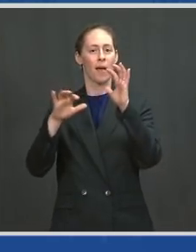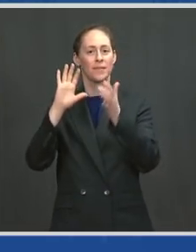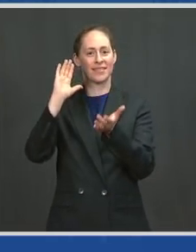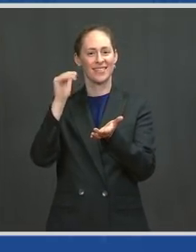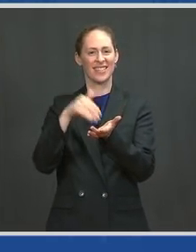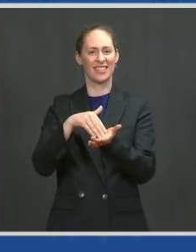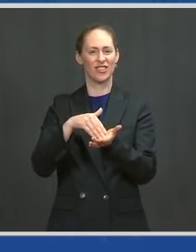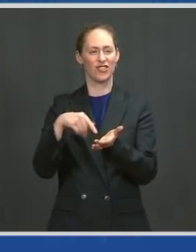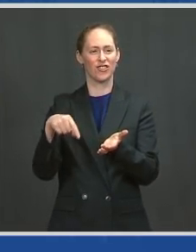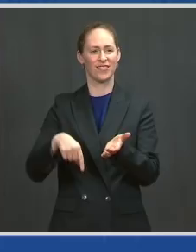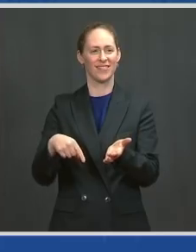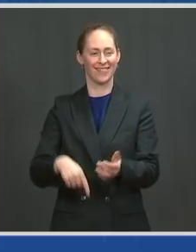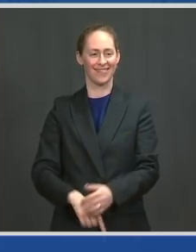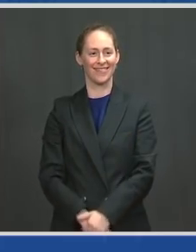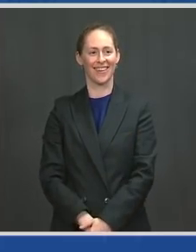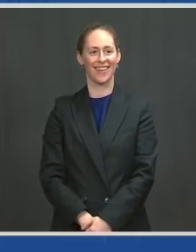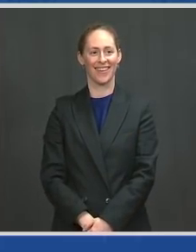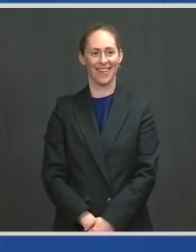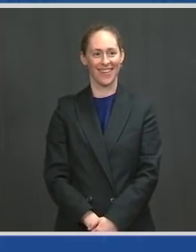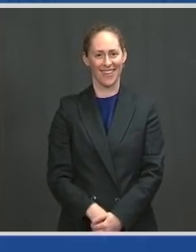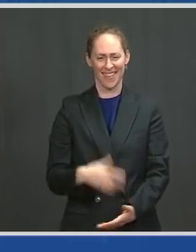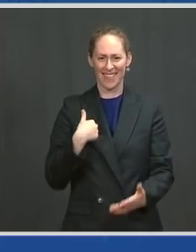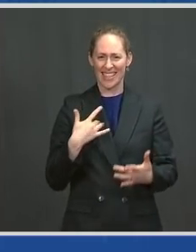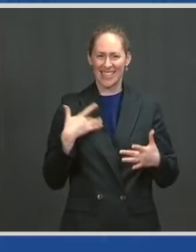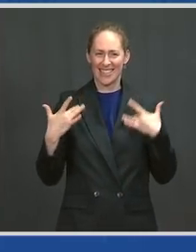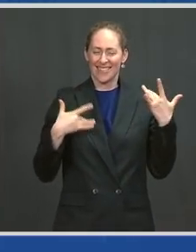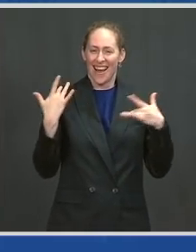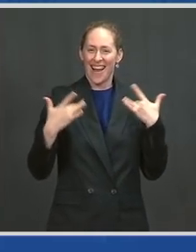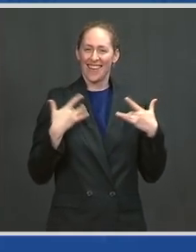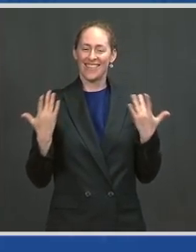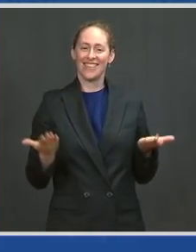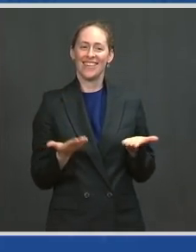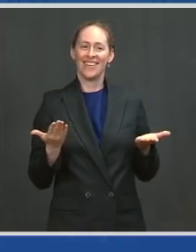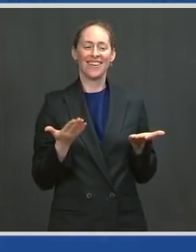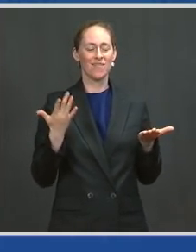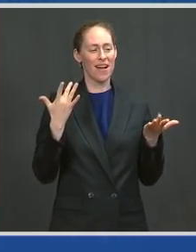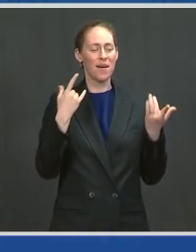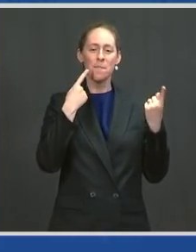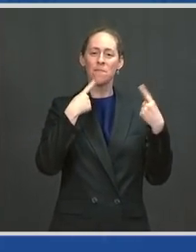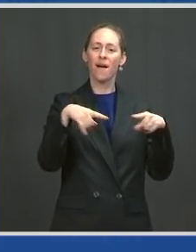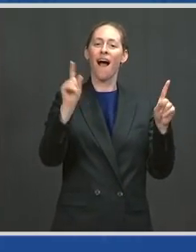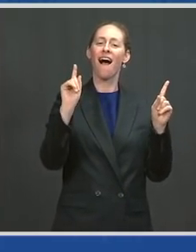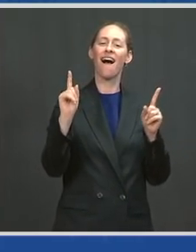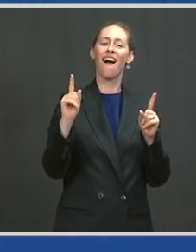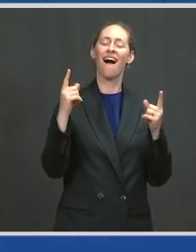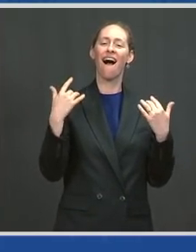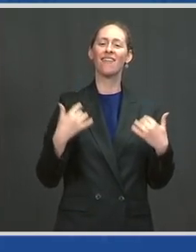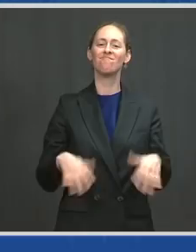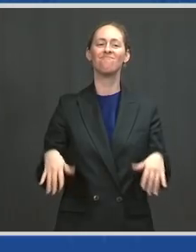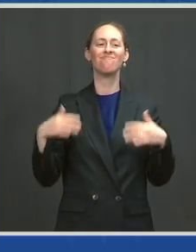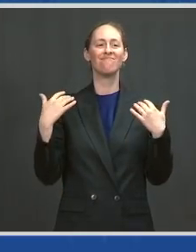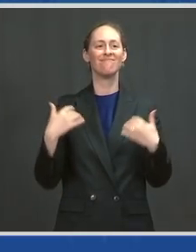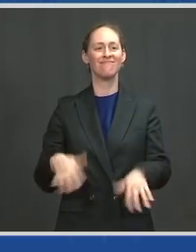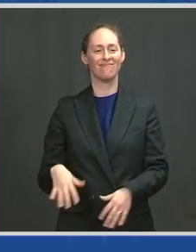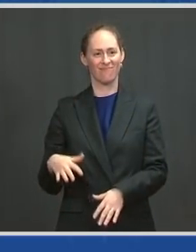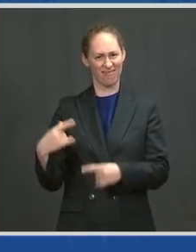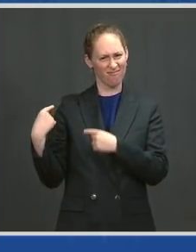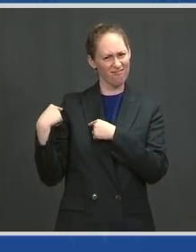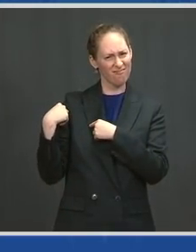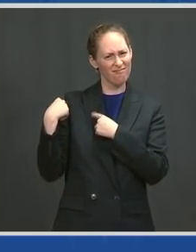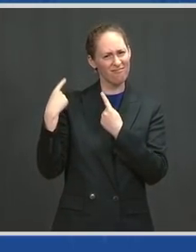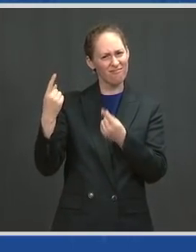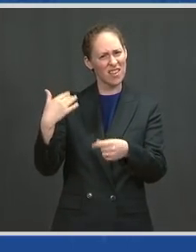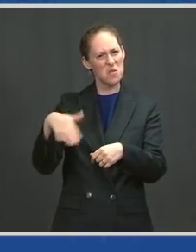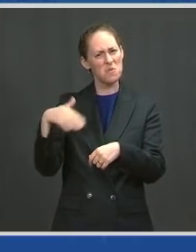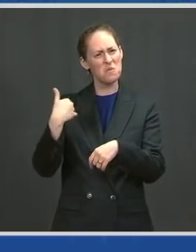an exciting day for me, finally. After a long year, there is finally